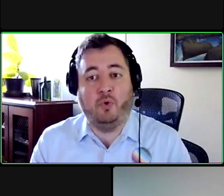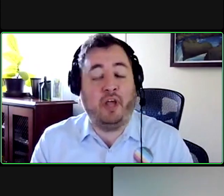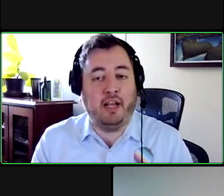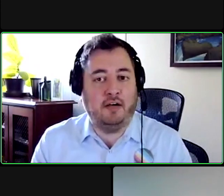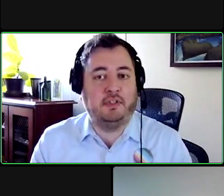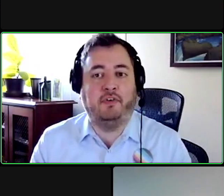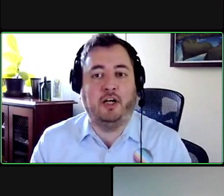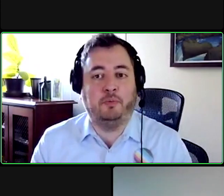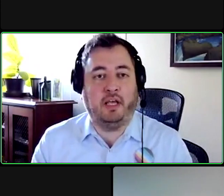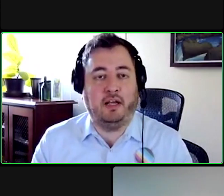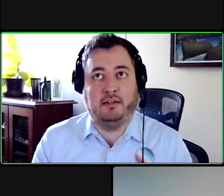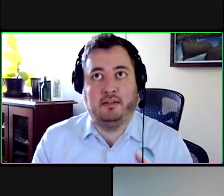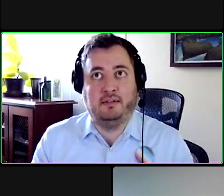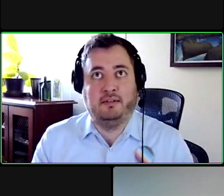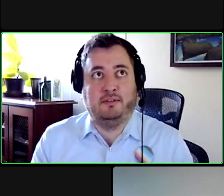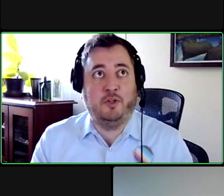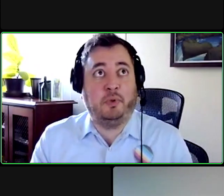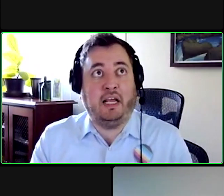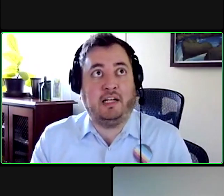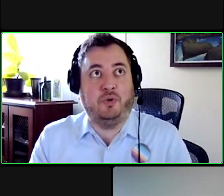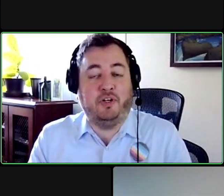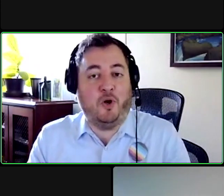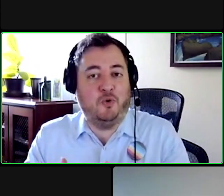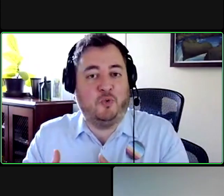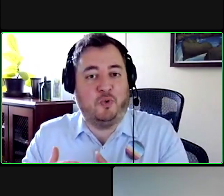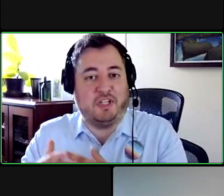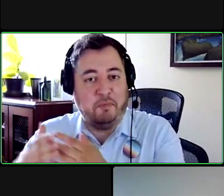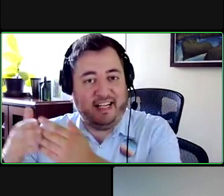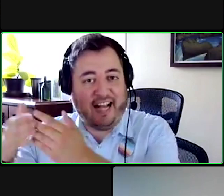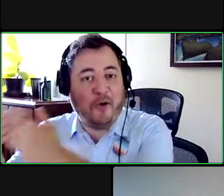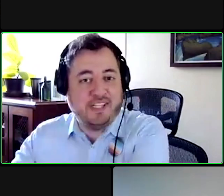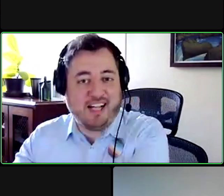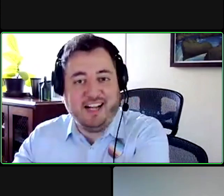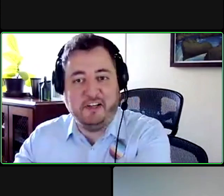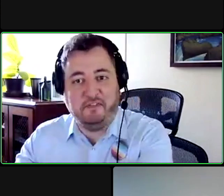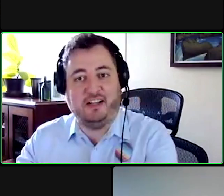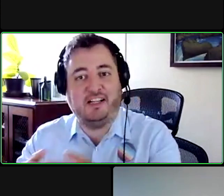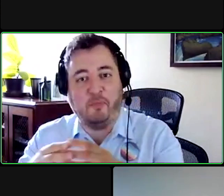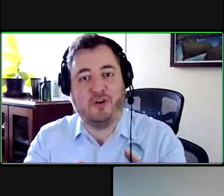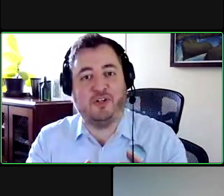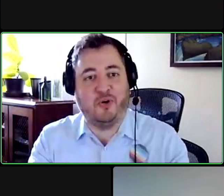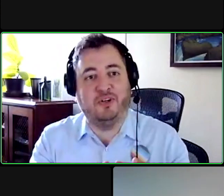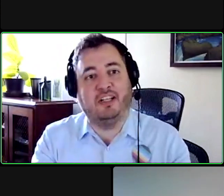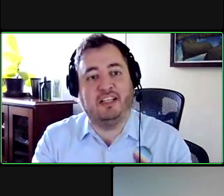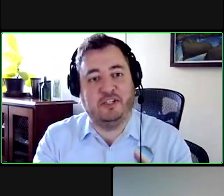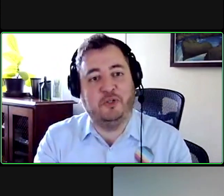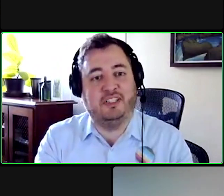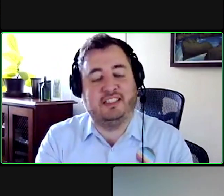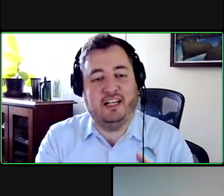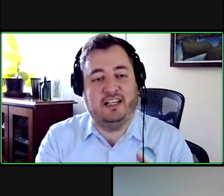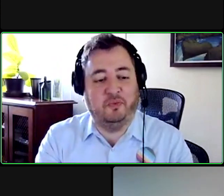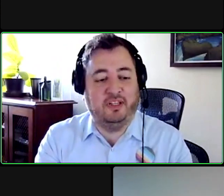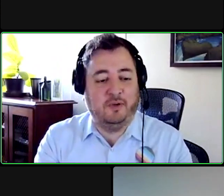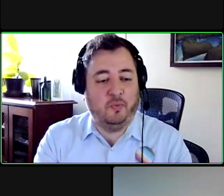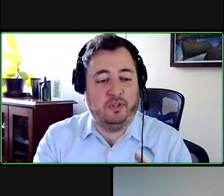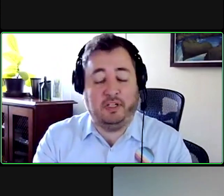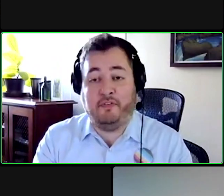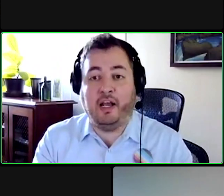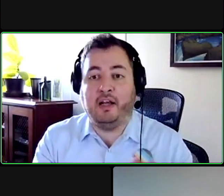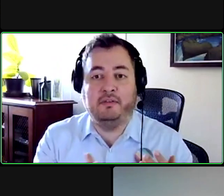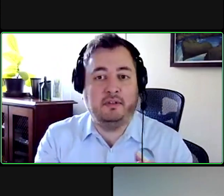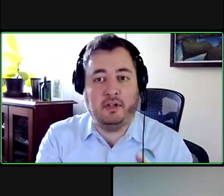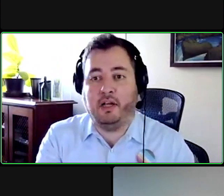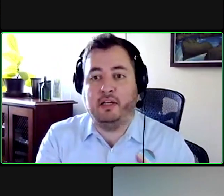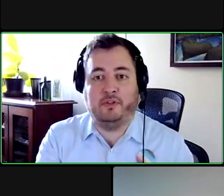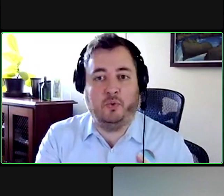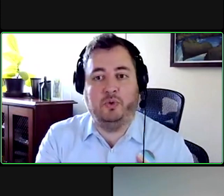their family or they have developed that nobody actually knows what they need outside of that small circle that they use to sign with and